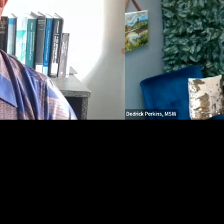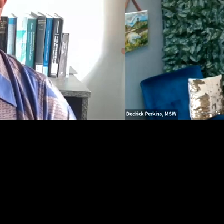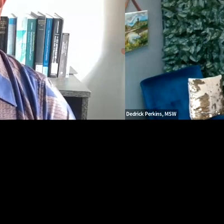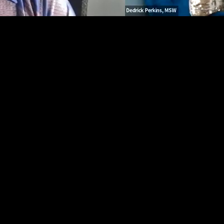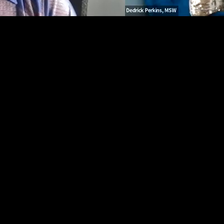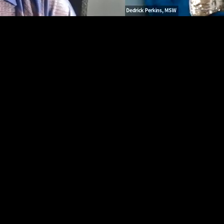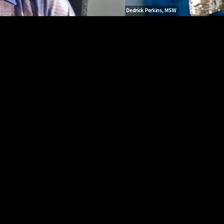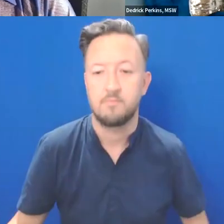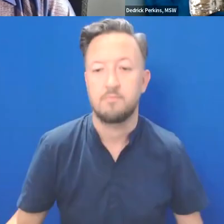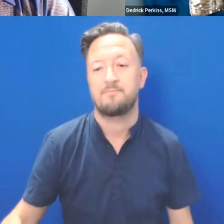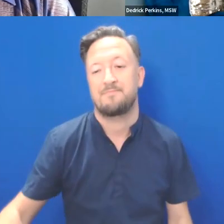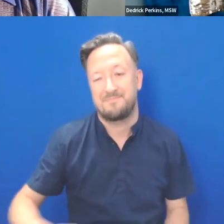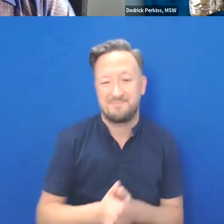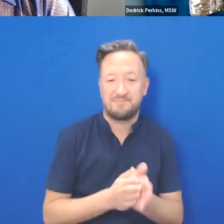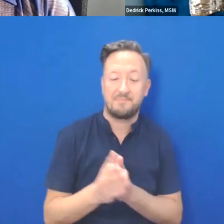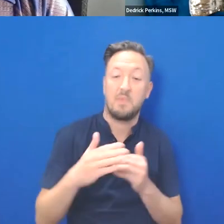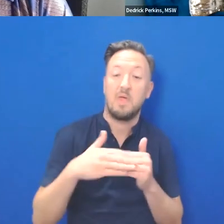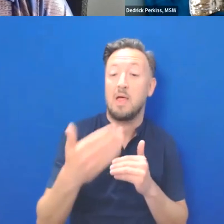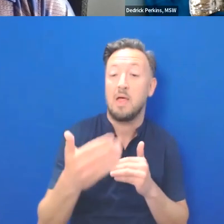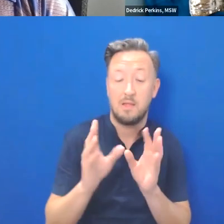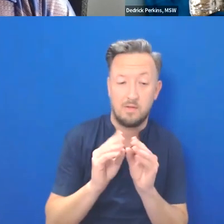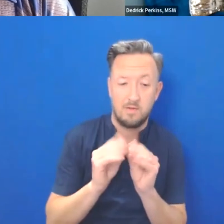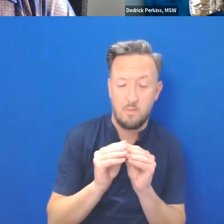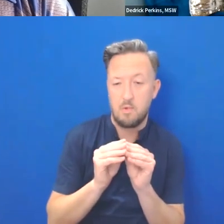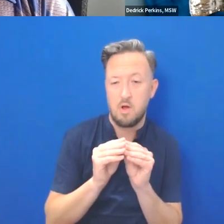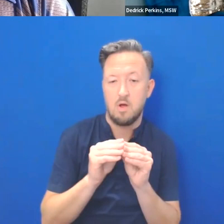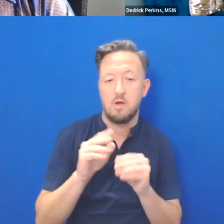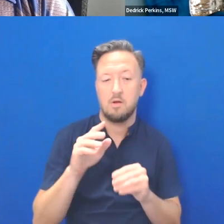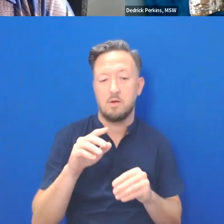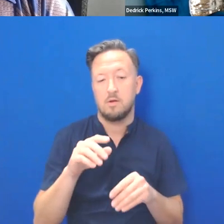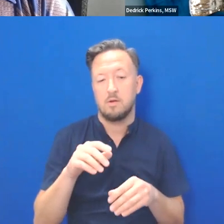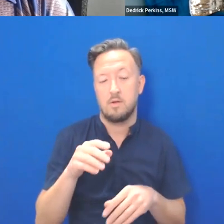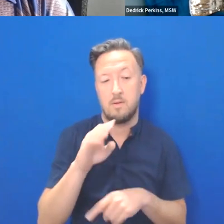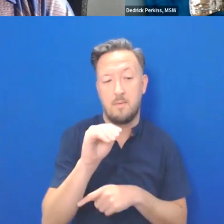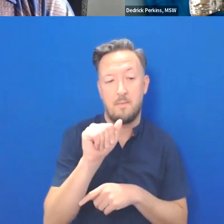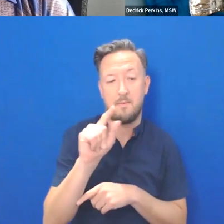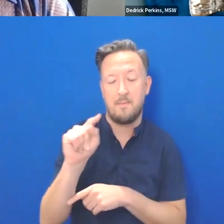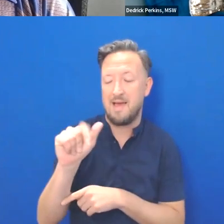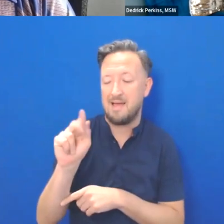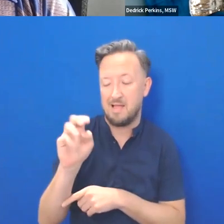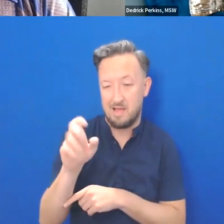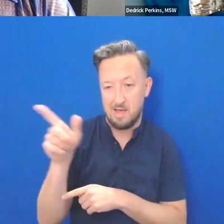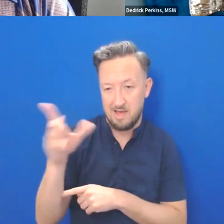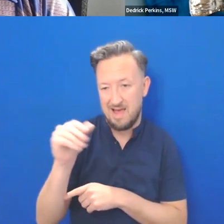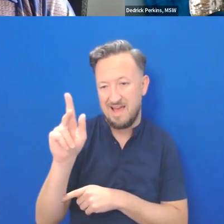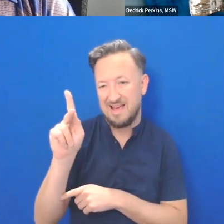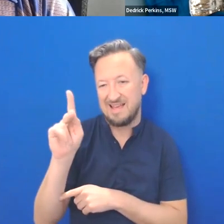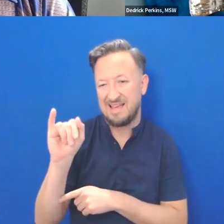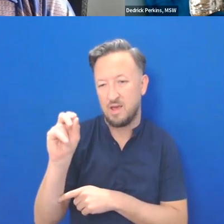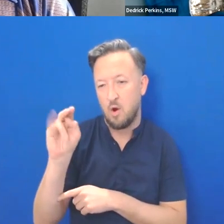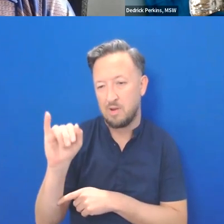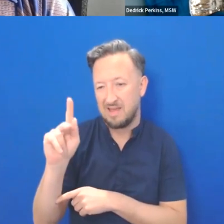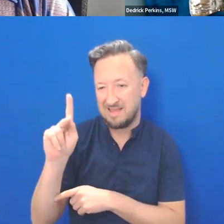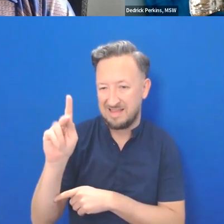is titled Development of the Pledge to Archaiki and will be facilitated by Matt Lane and Keone Kealoha,